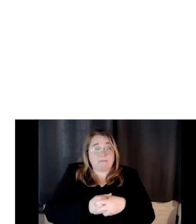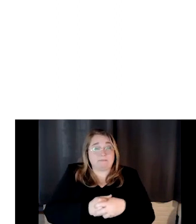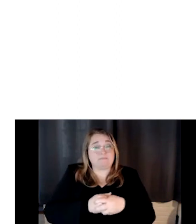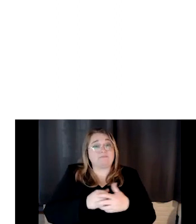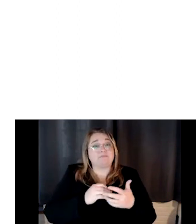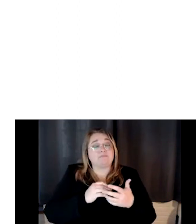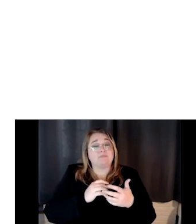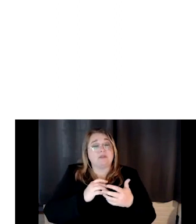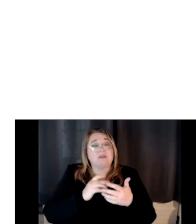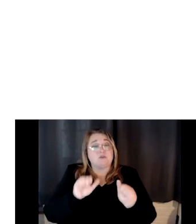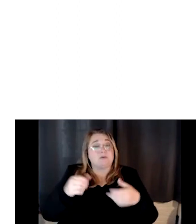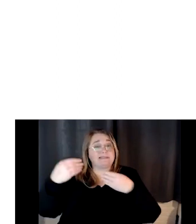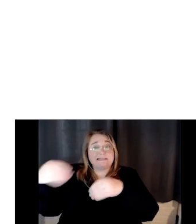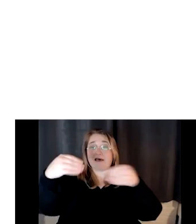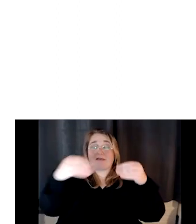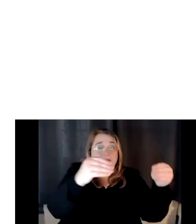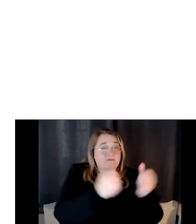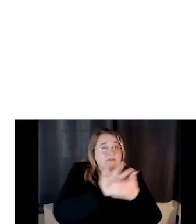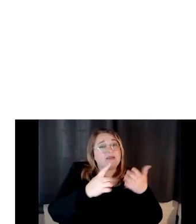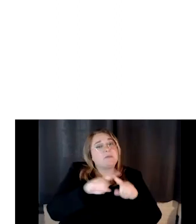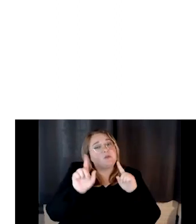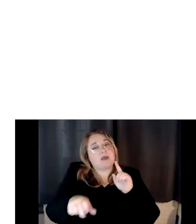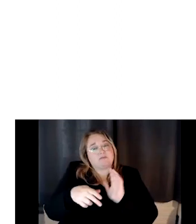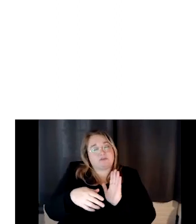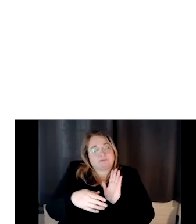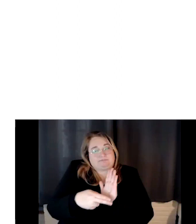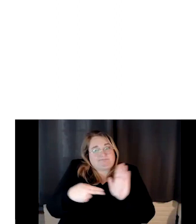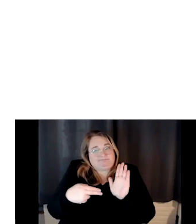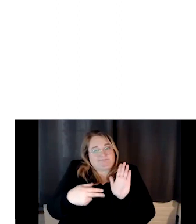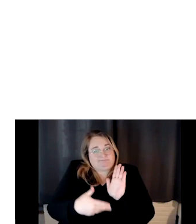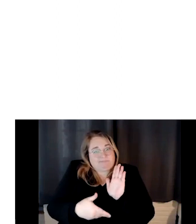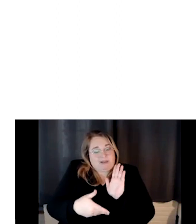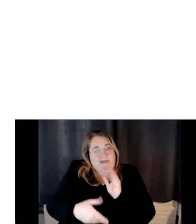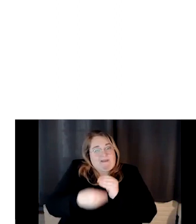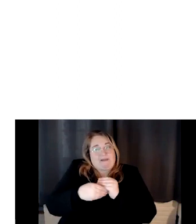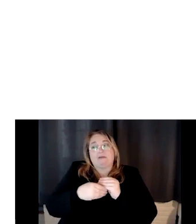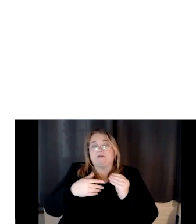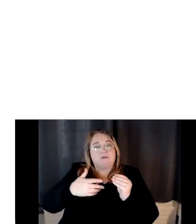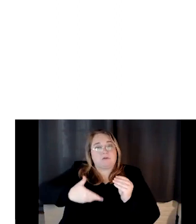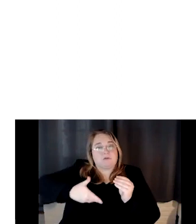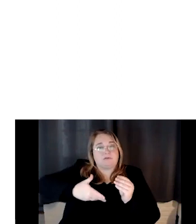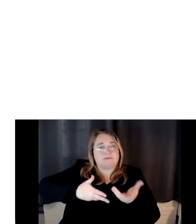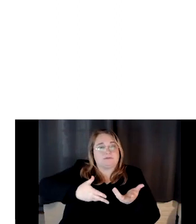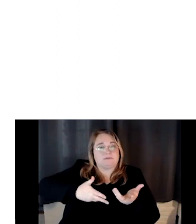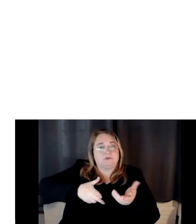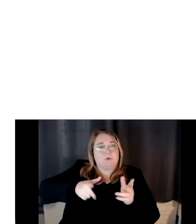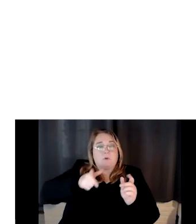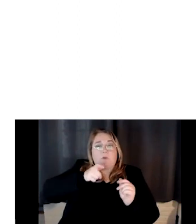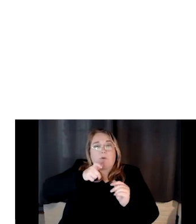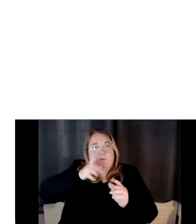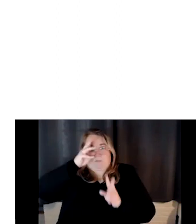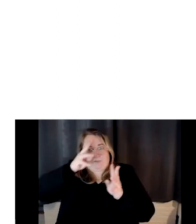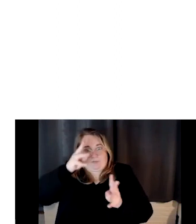you can do all of those things. Um, CC by share alike, same thing, do whatever you want with it. You just need to provide that